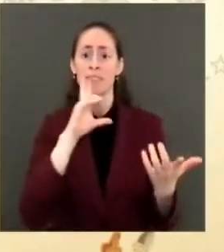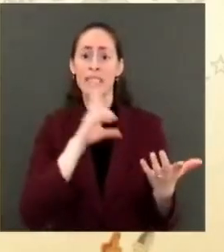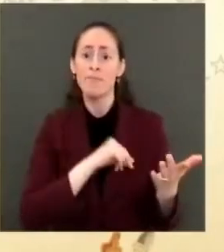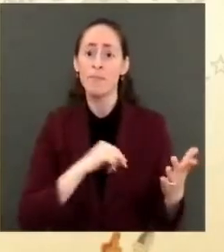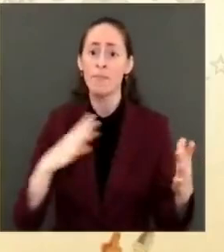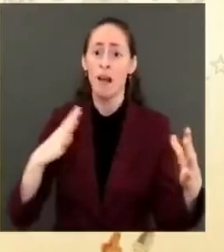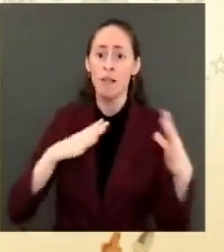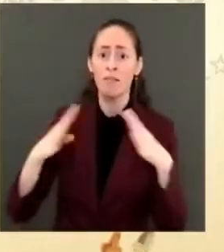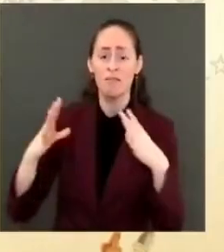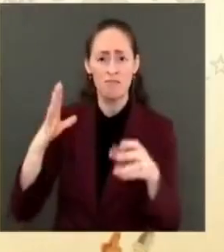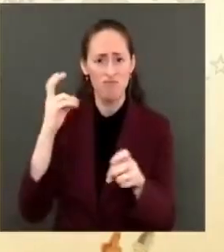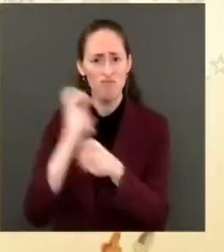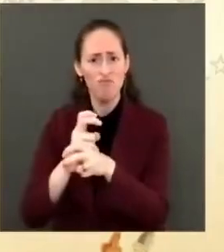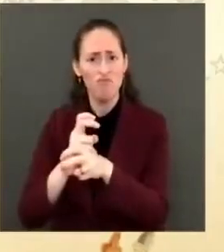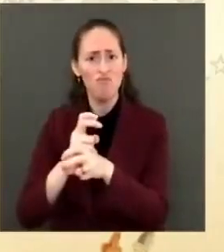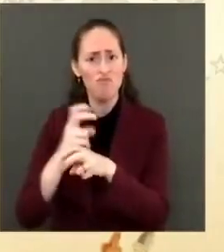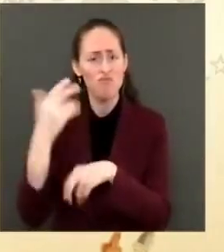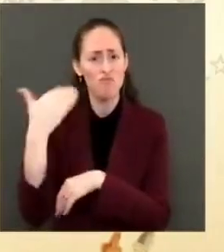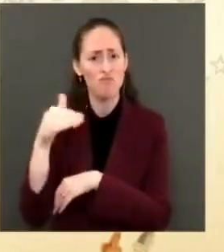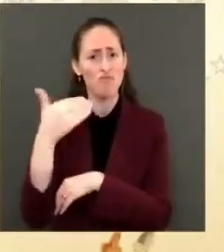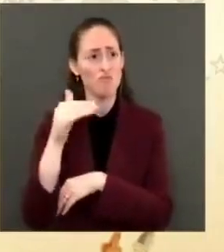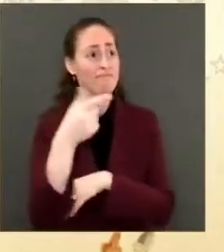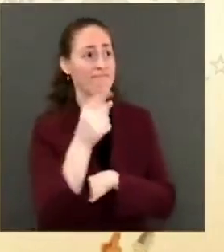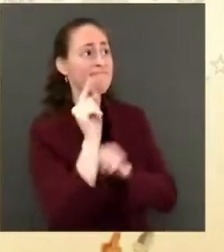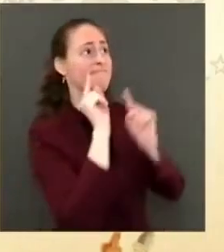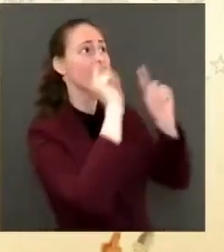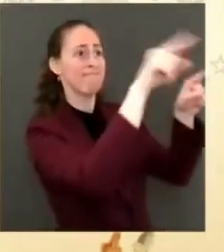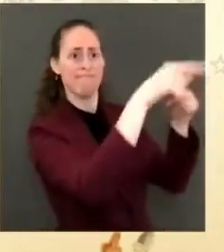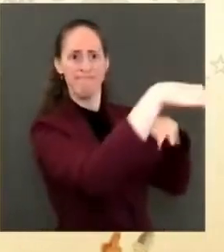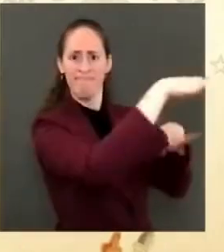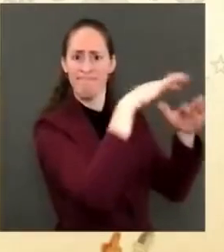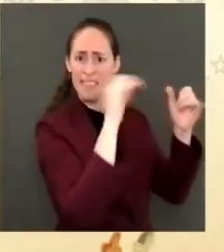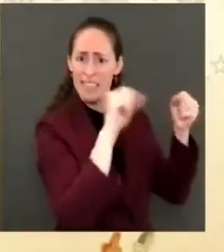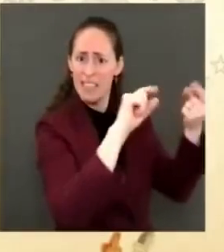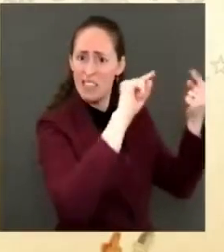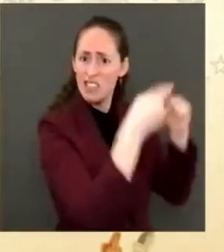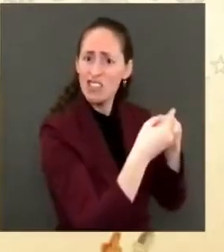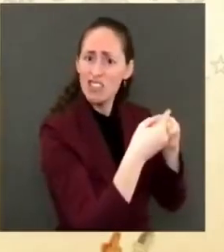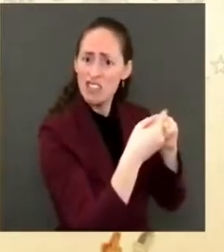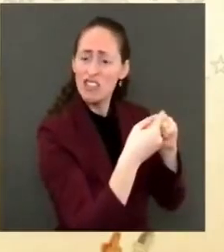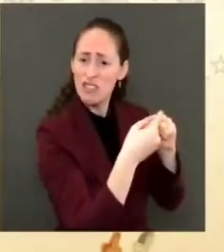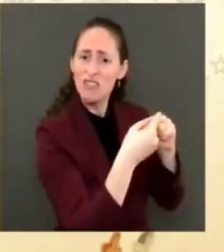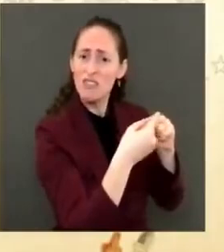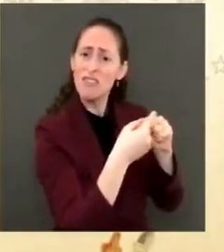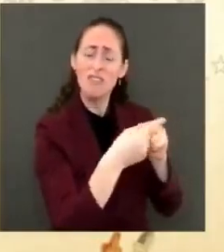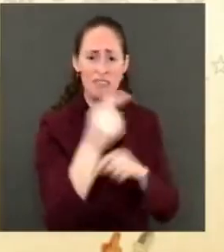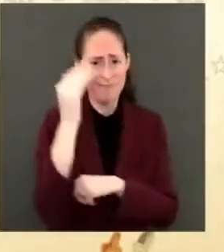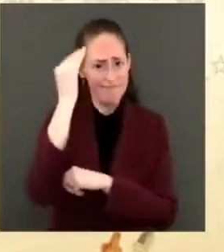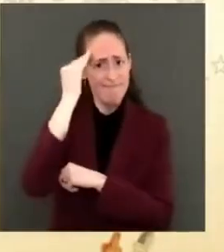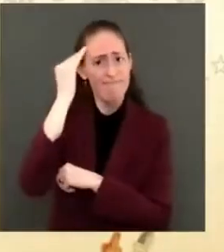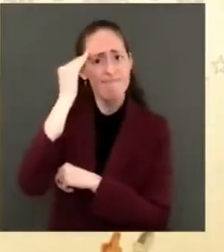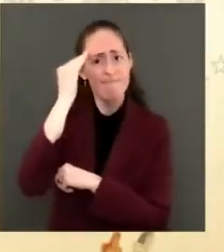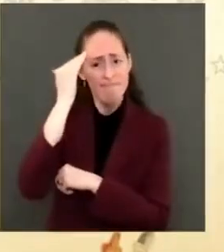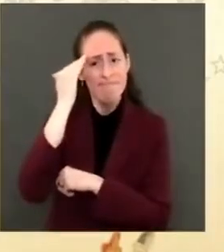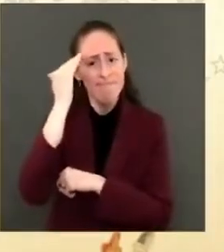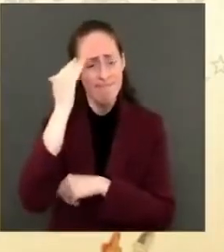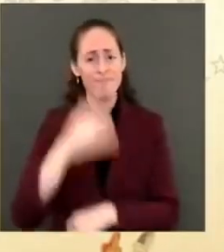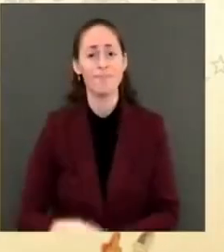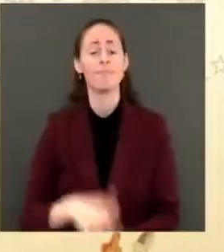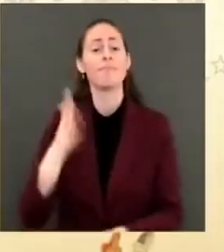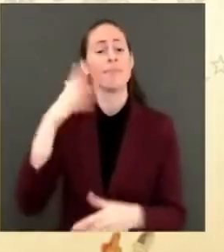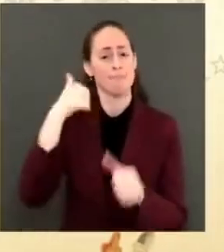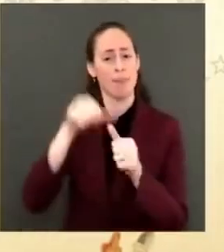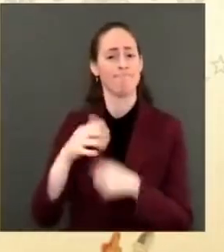And because that's what every time my, our son was in Iraq for a year and before that in Kosovo. And